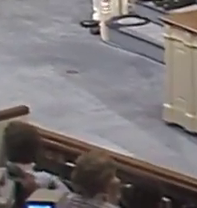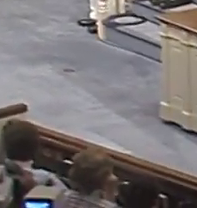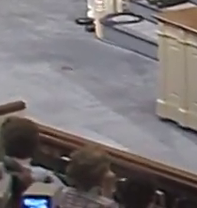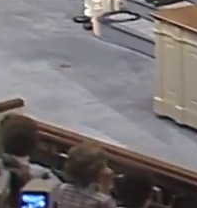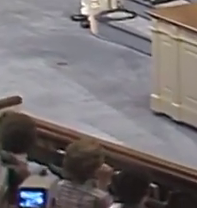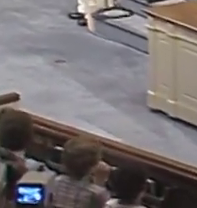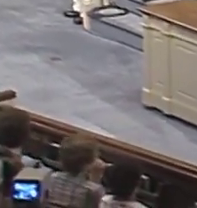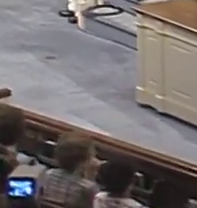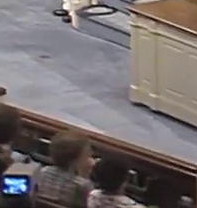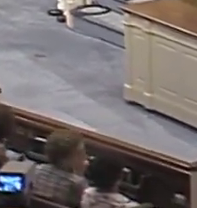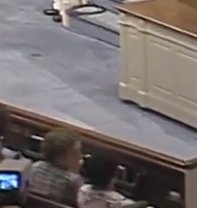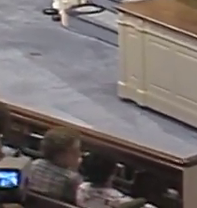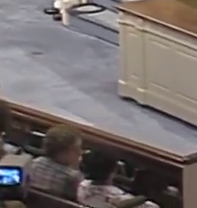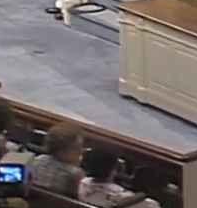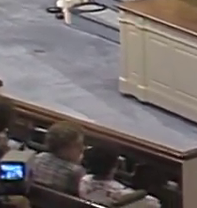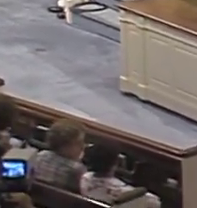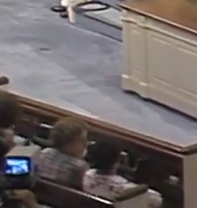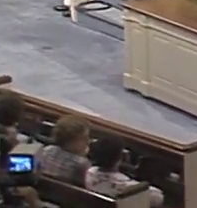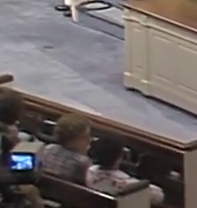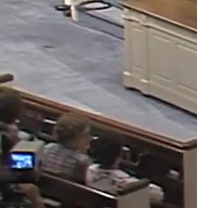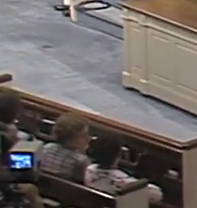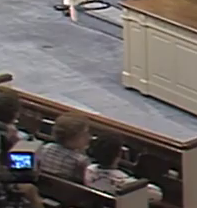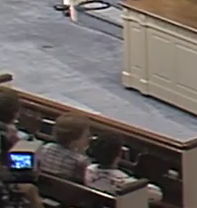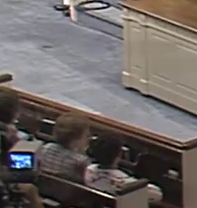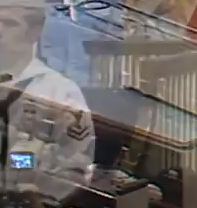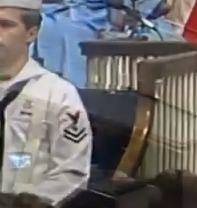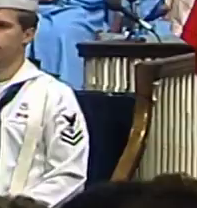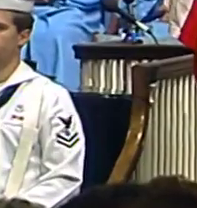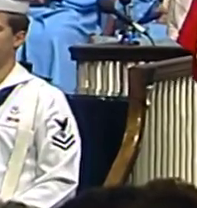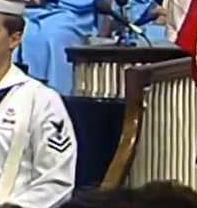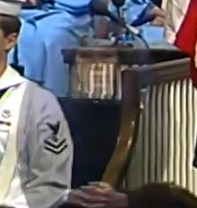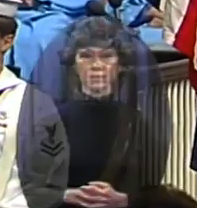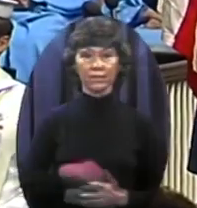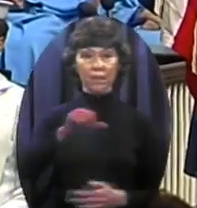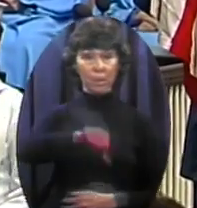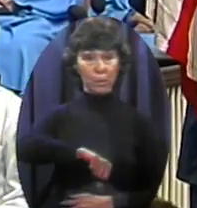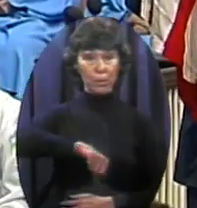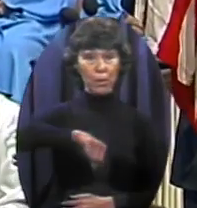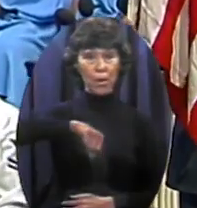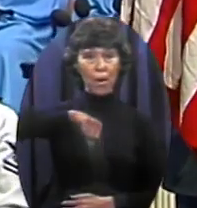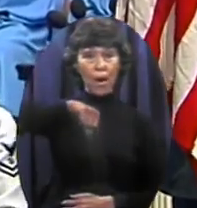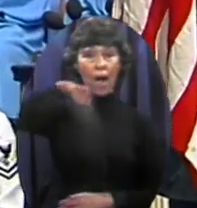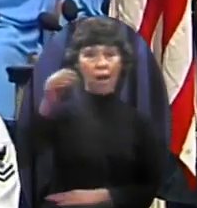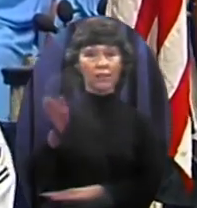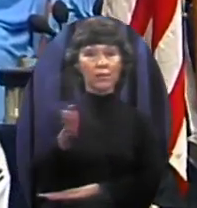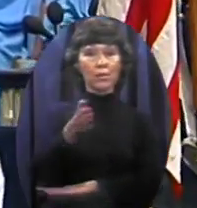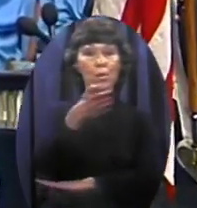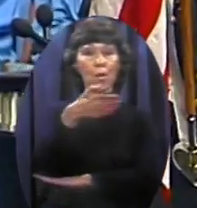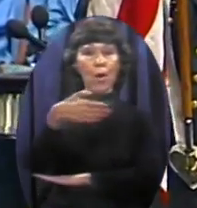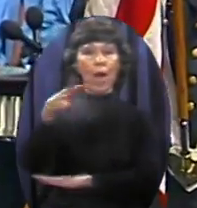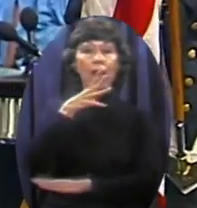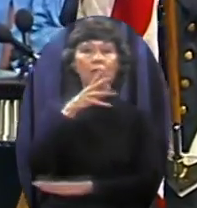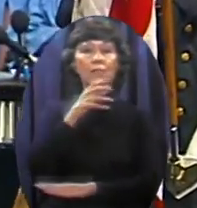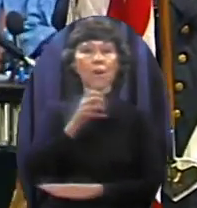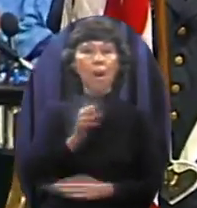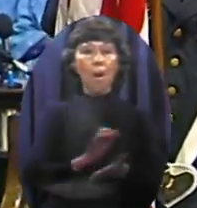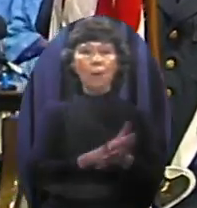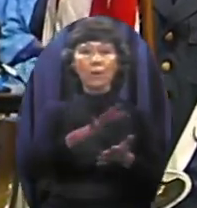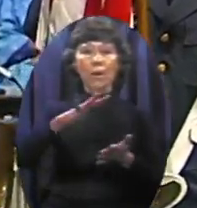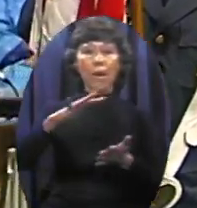¶¶ ¶ Proudly she waves, oh